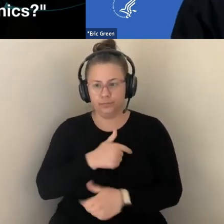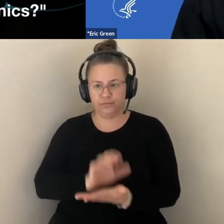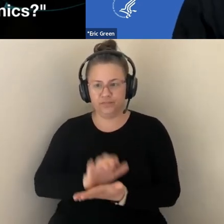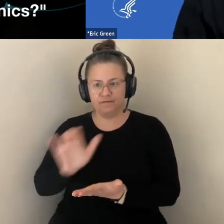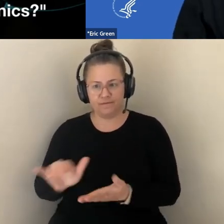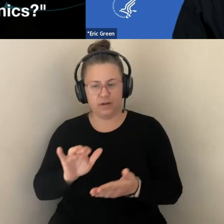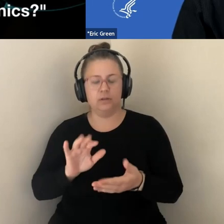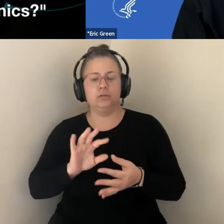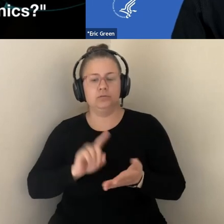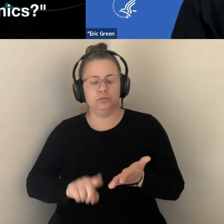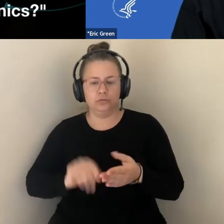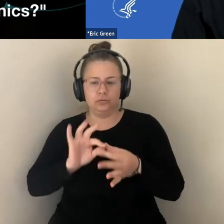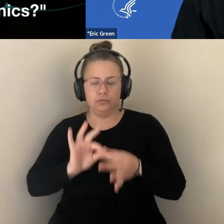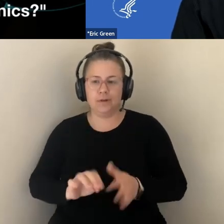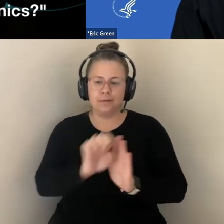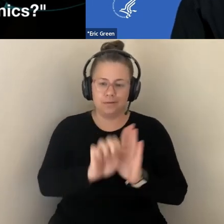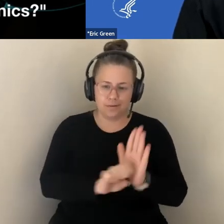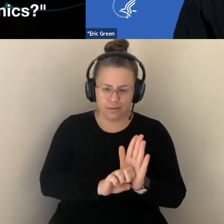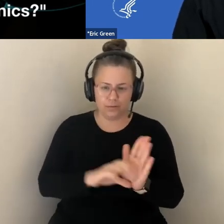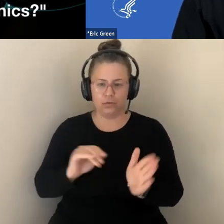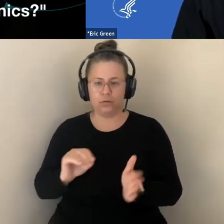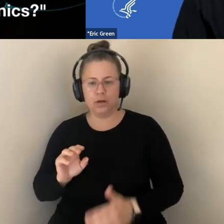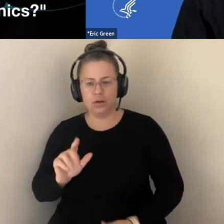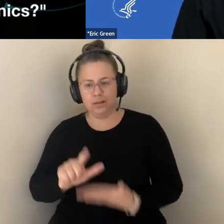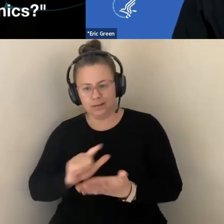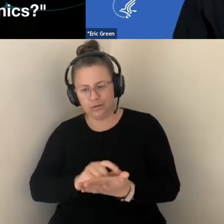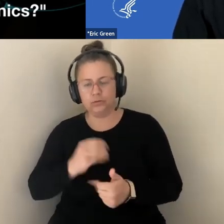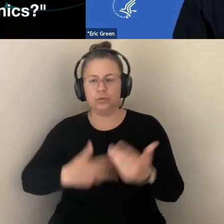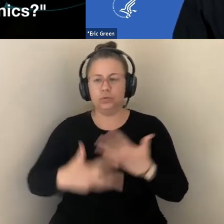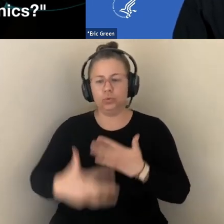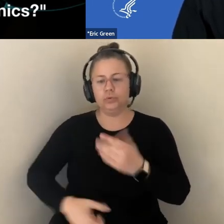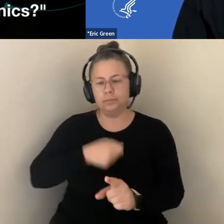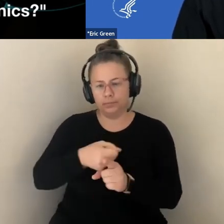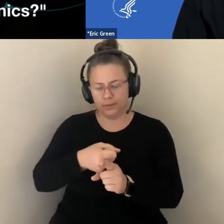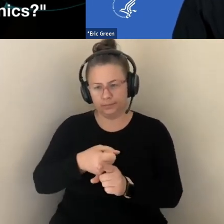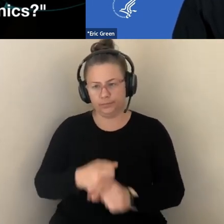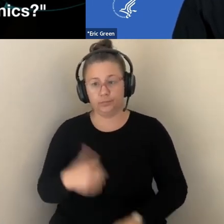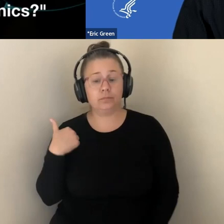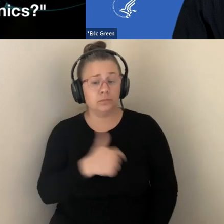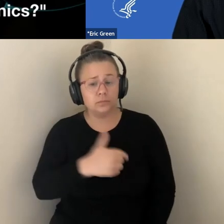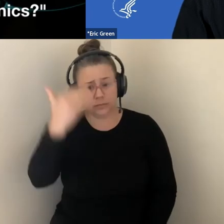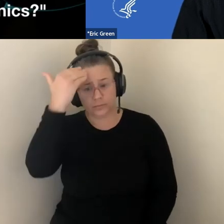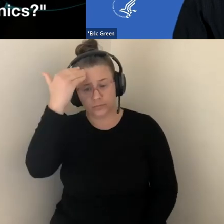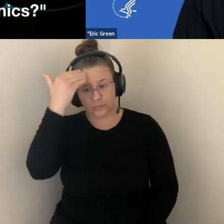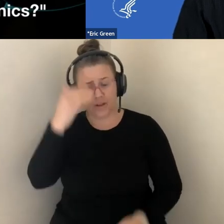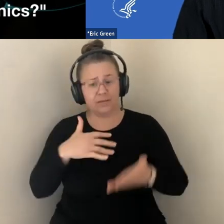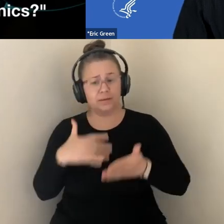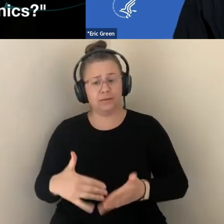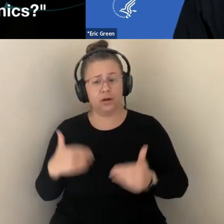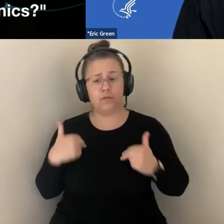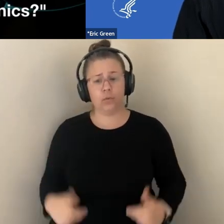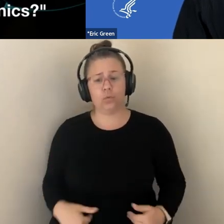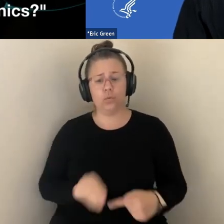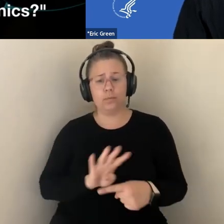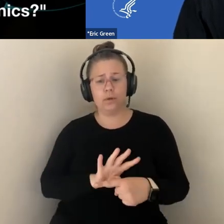INDEED, THE GENOMICS COMMUNITY IS WELL AWARE OF THE BROAD SOCIETAL EFFECTS THAT THE STUDY OF HUMAN GENOMES CAN AND DOES